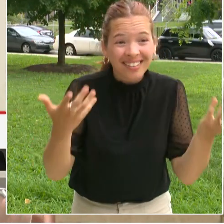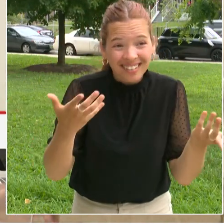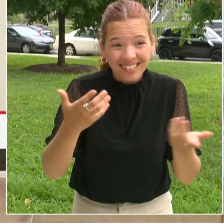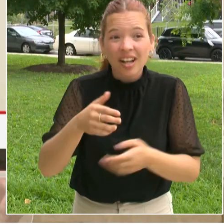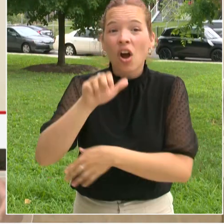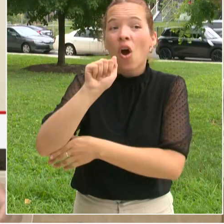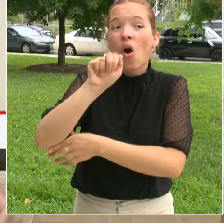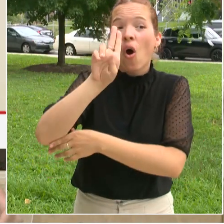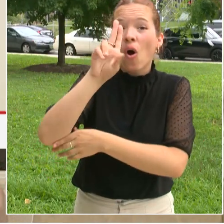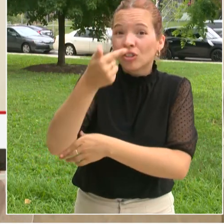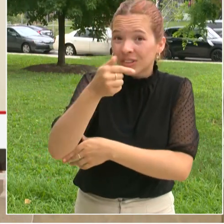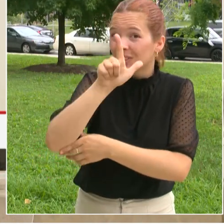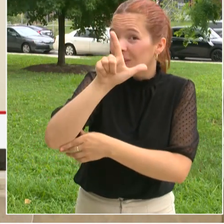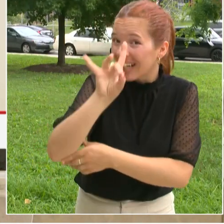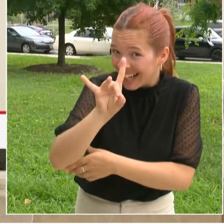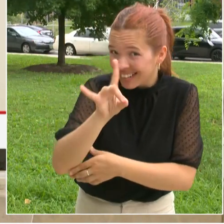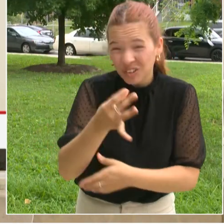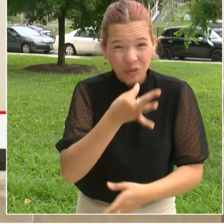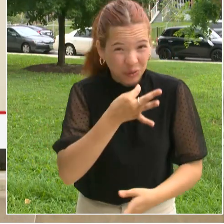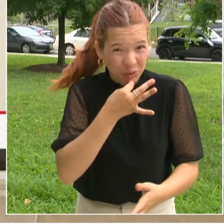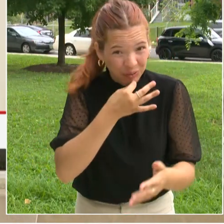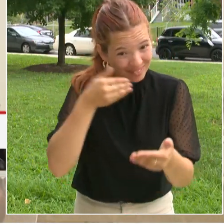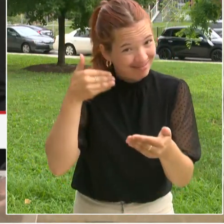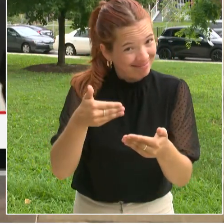Deputy Superintendent Branson. Thank you.